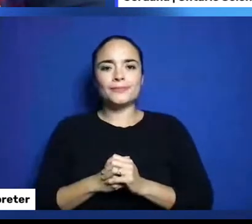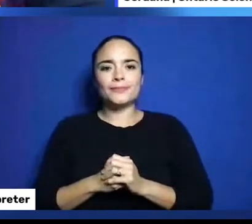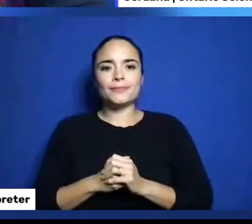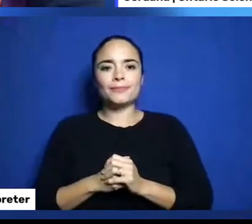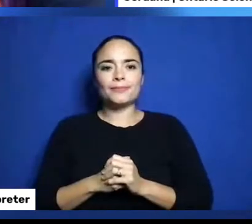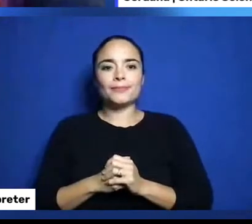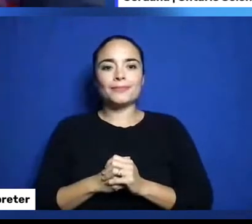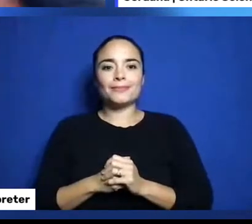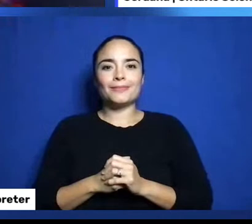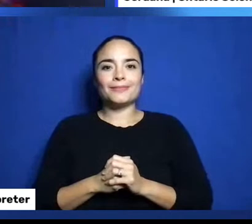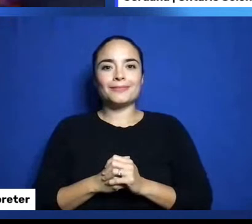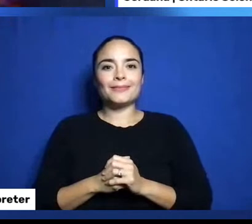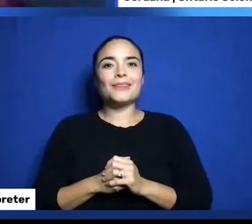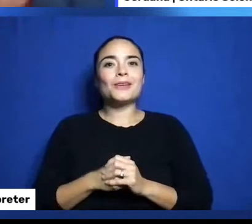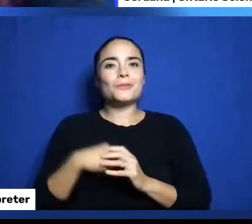dry?